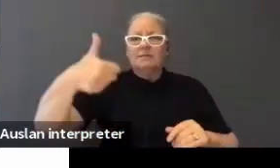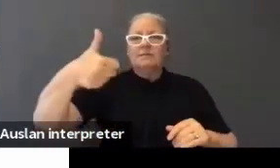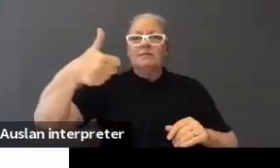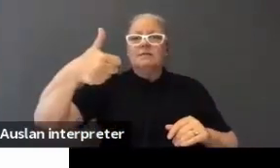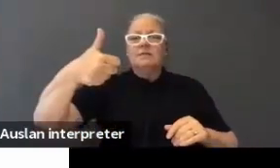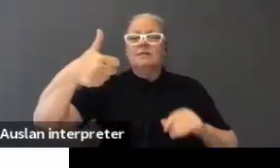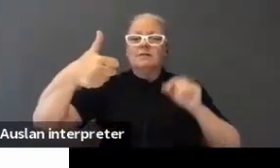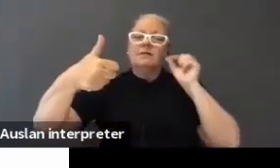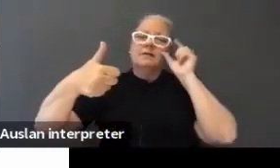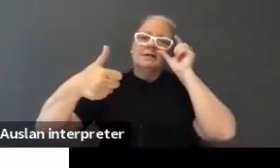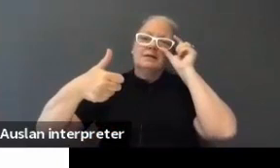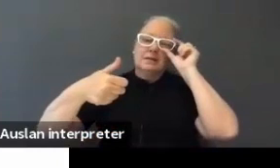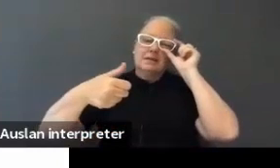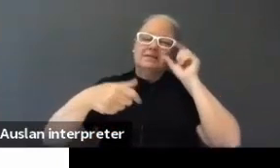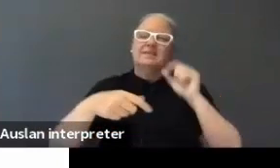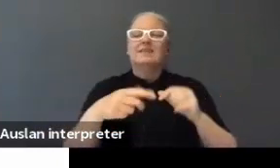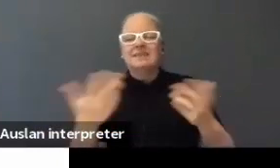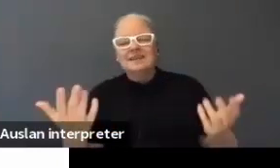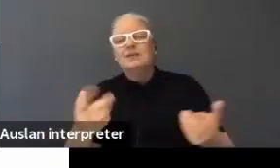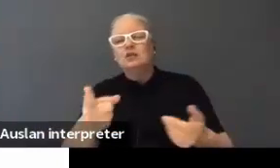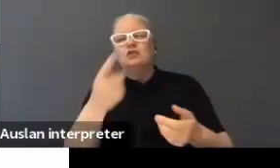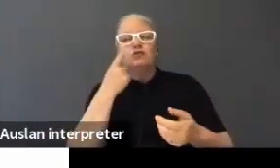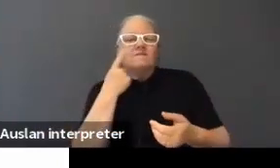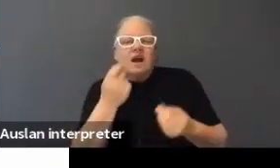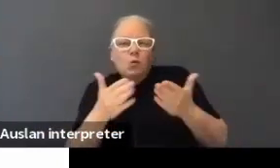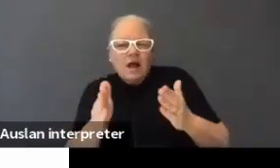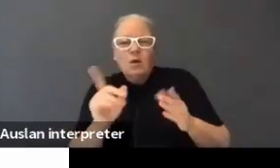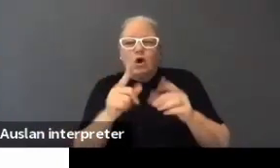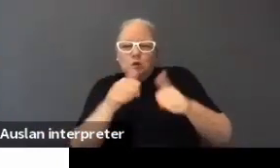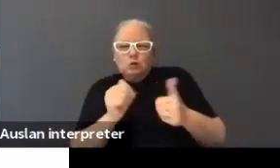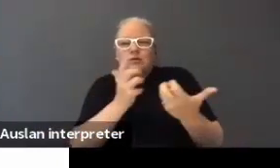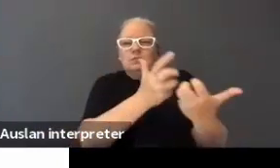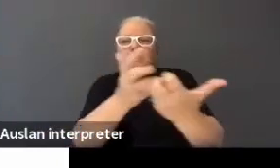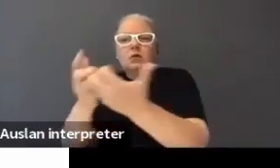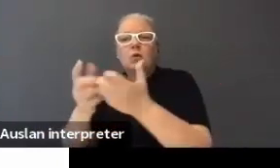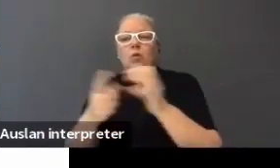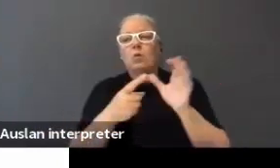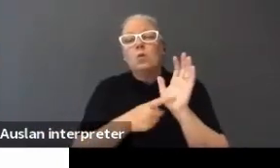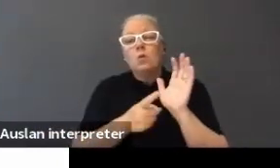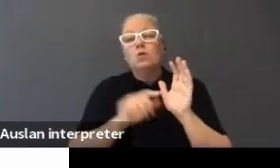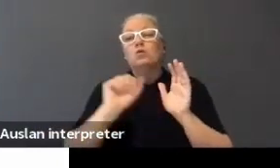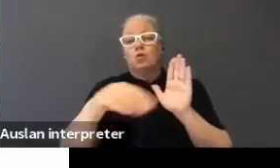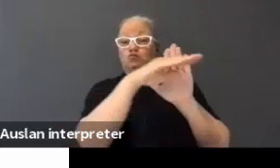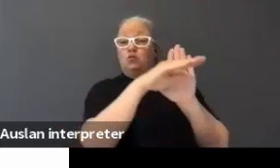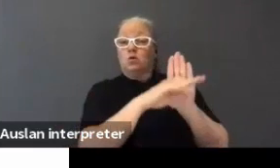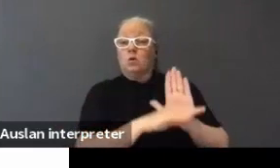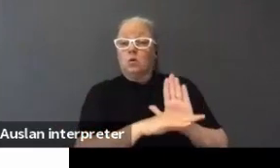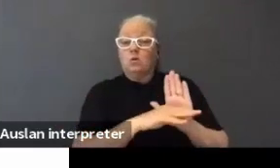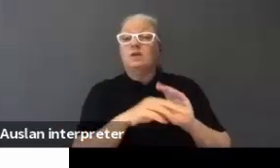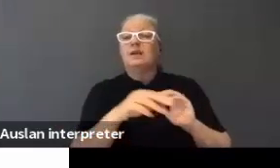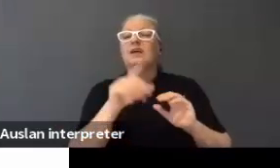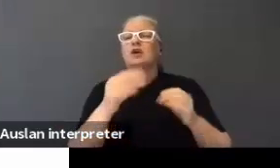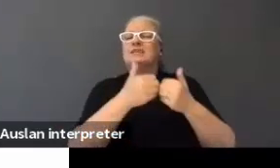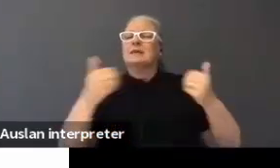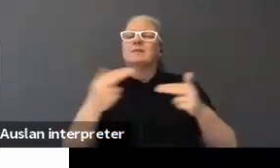Use what works for everybody. Your protocols can be working for everybody, not just something separate